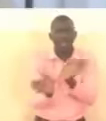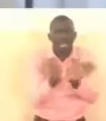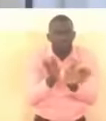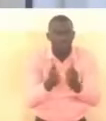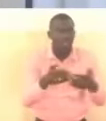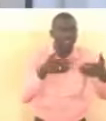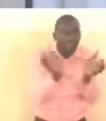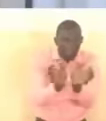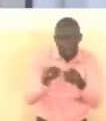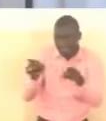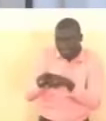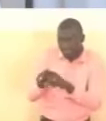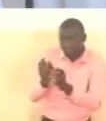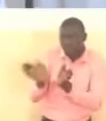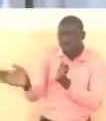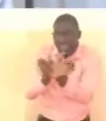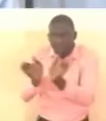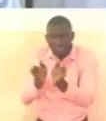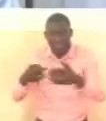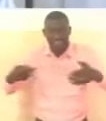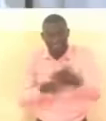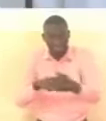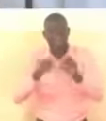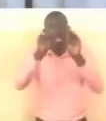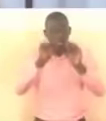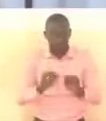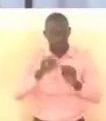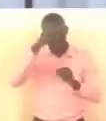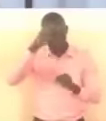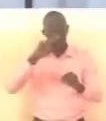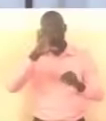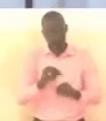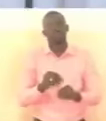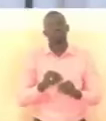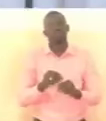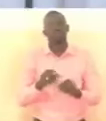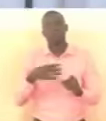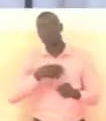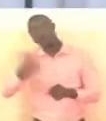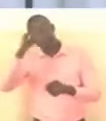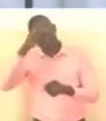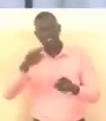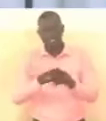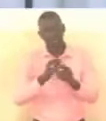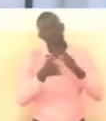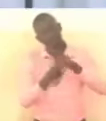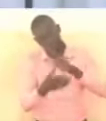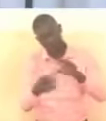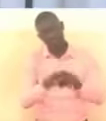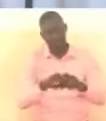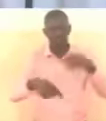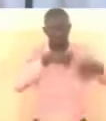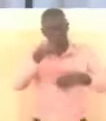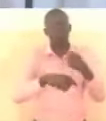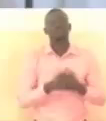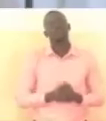they have employed in the interest of their students and stakeholders that all